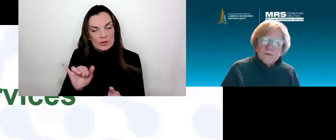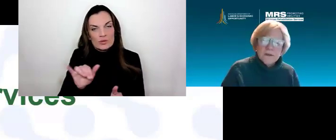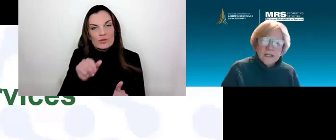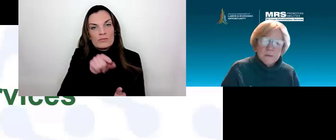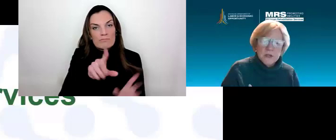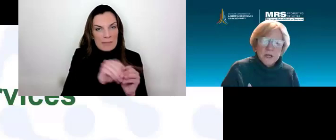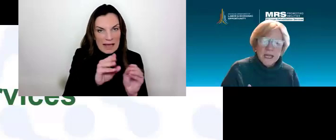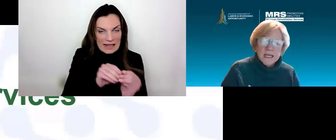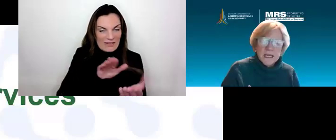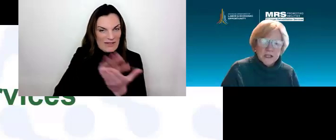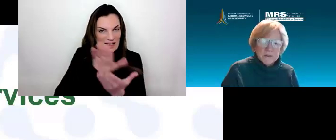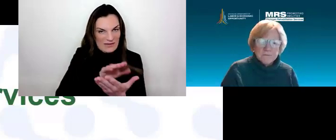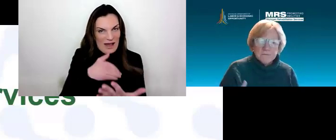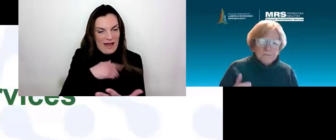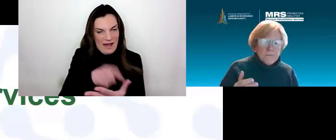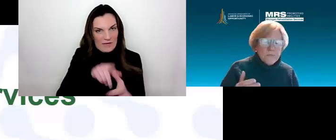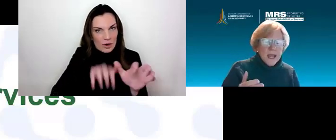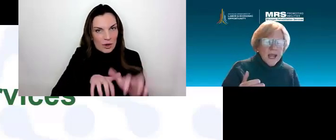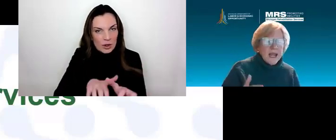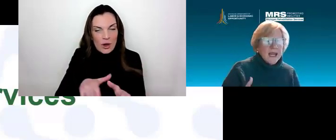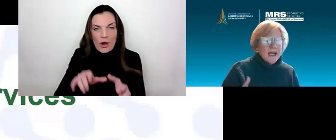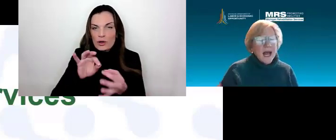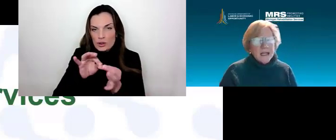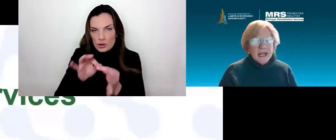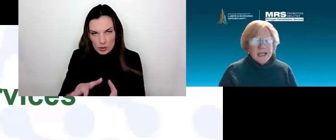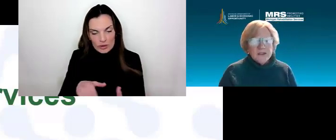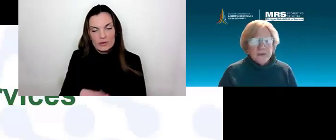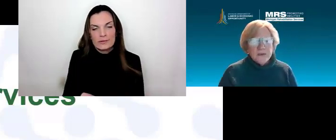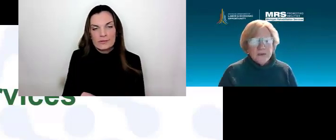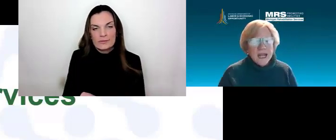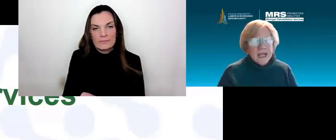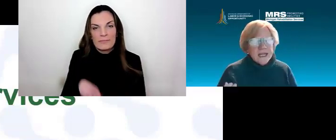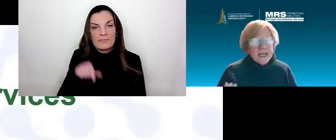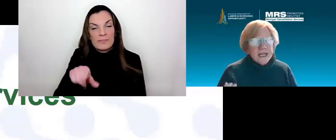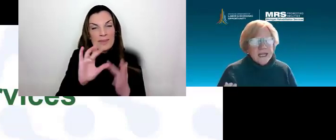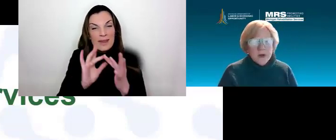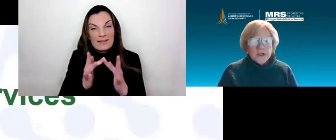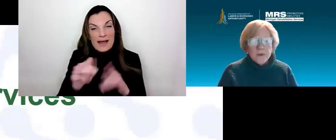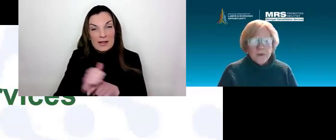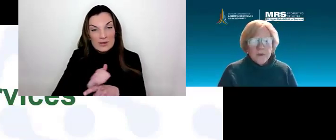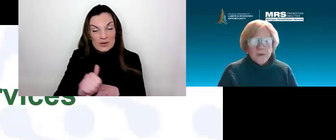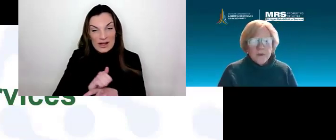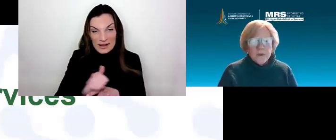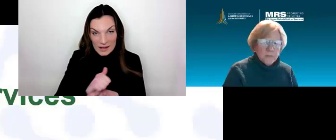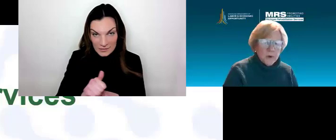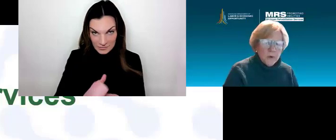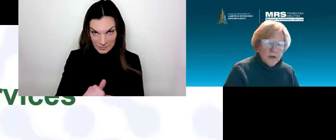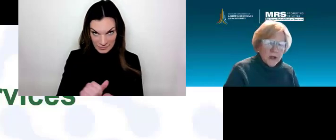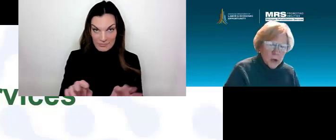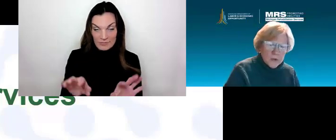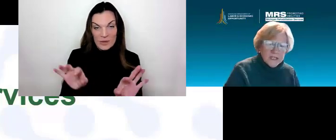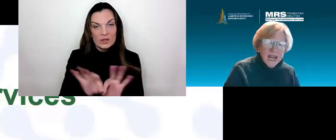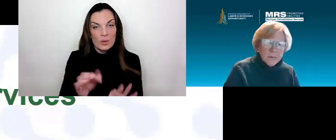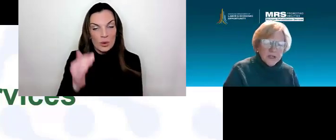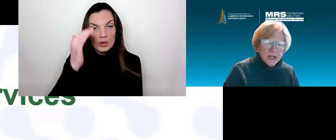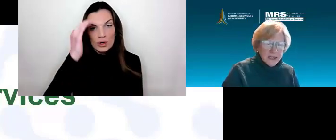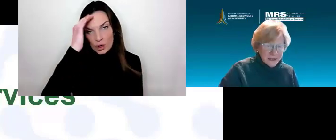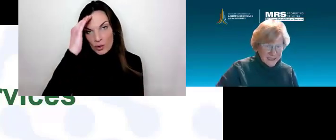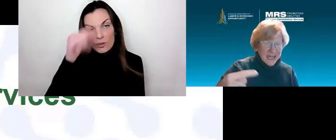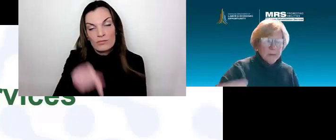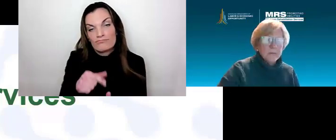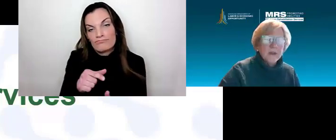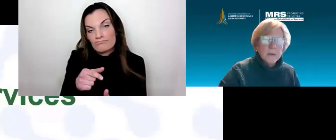and face-to-face communication. In online training, it's important to recognize that both closed